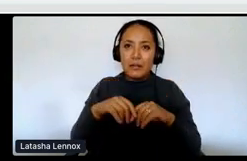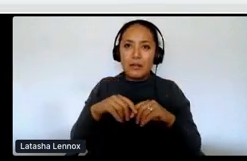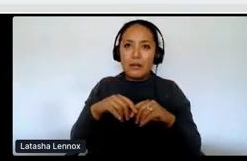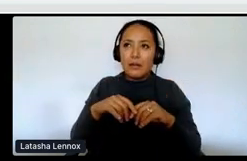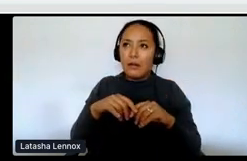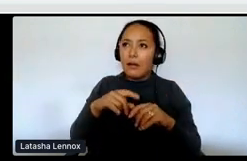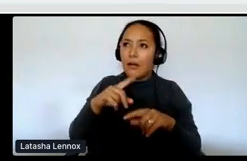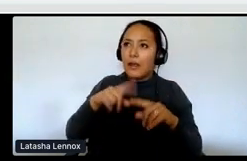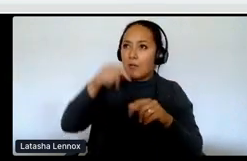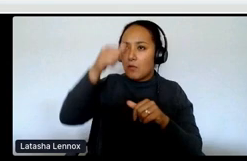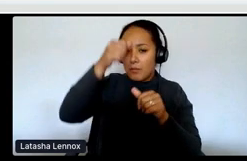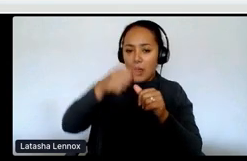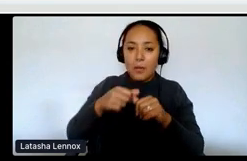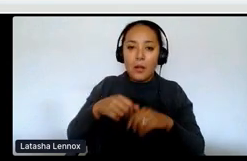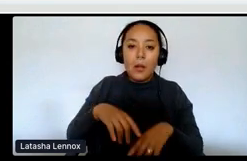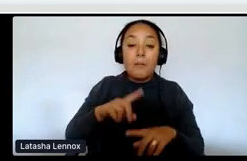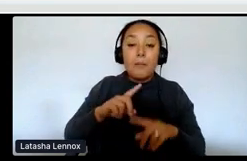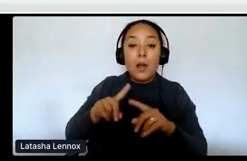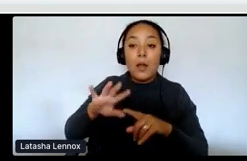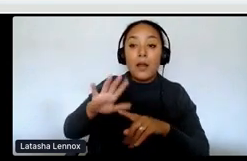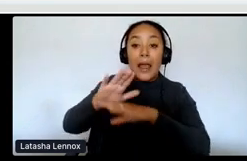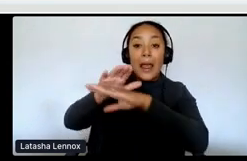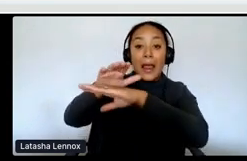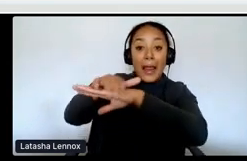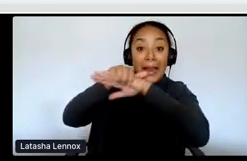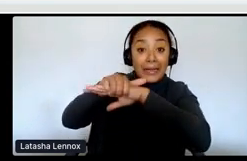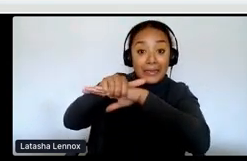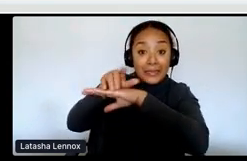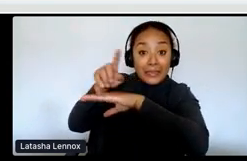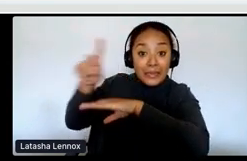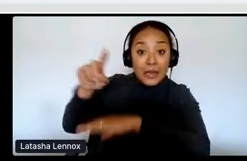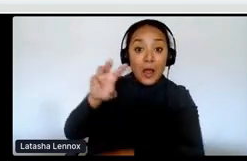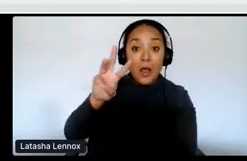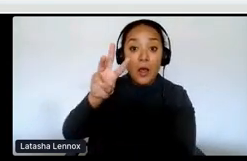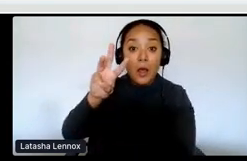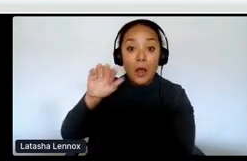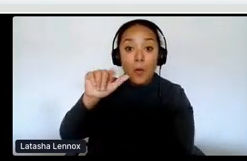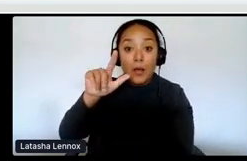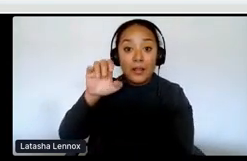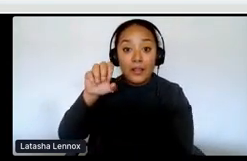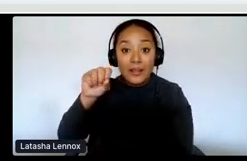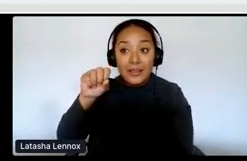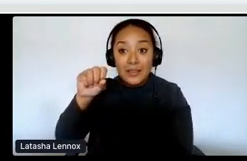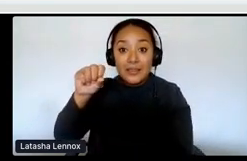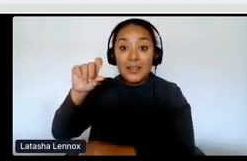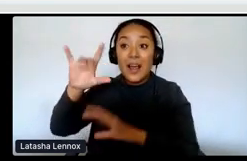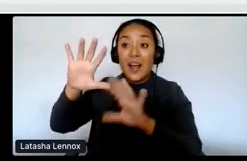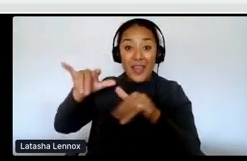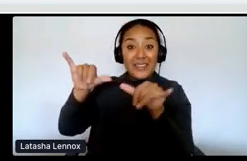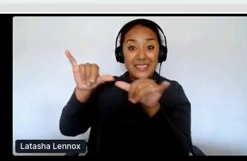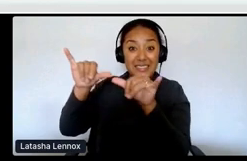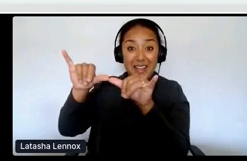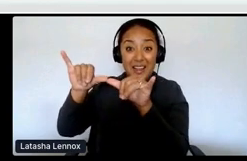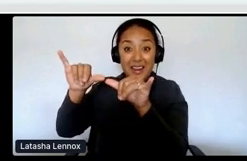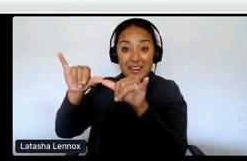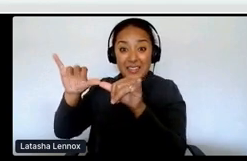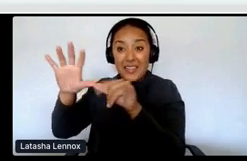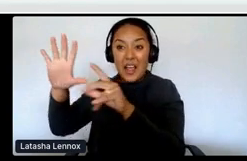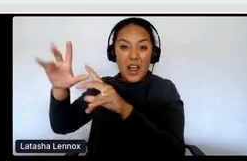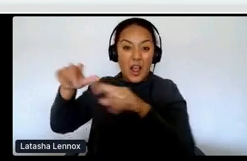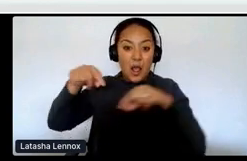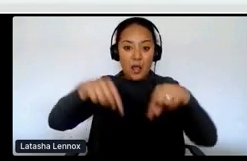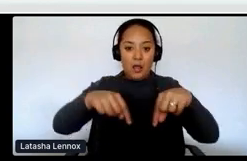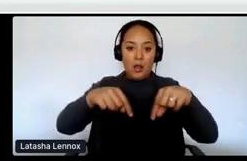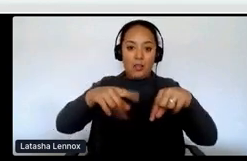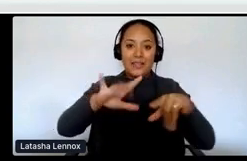the size of England and Wales together. So you can either see England and Wales and you put it inside of Alberta, it's 23% of the project, um,